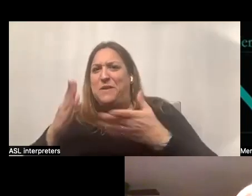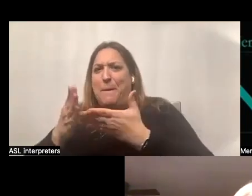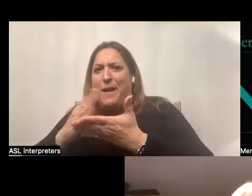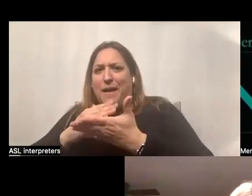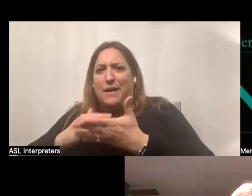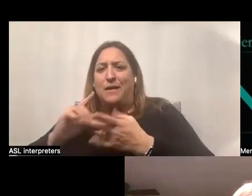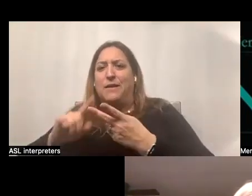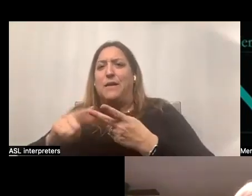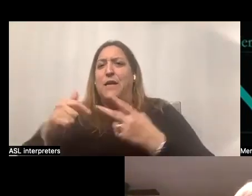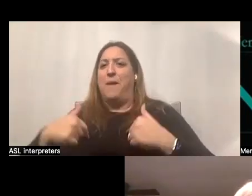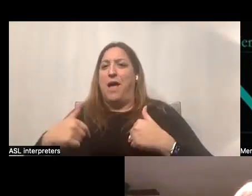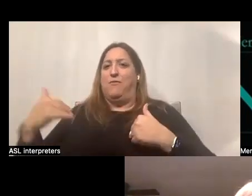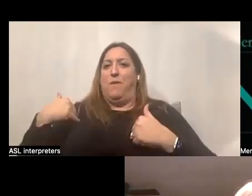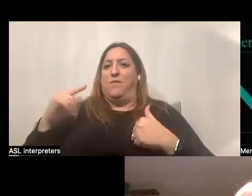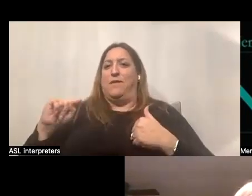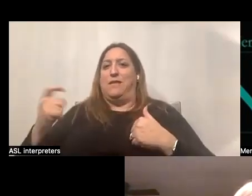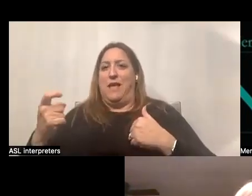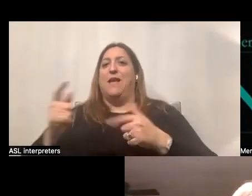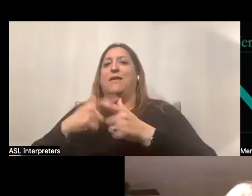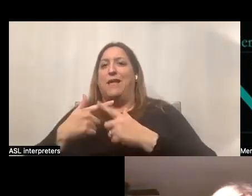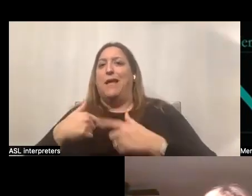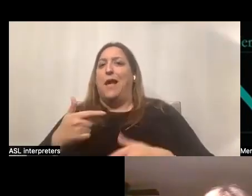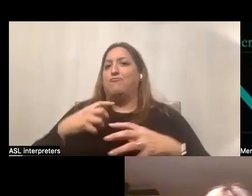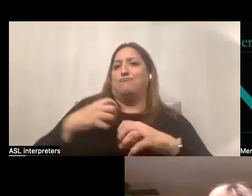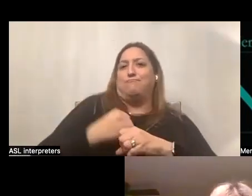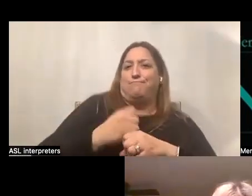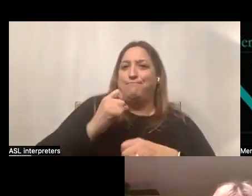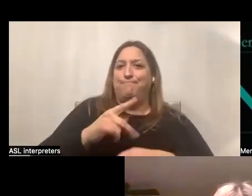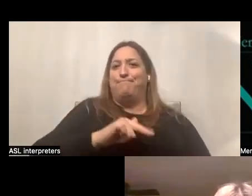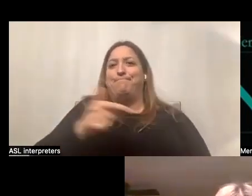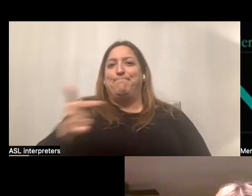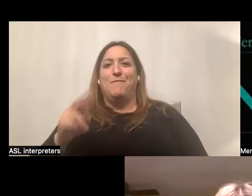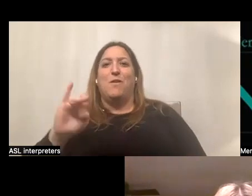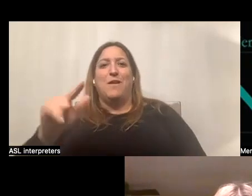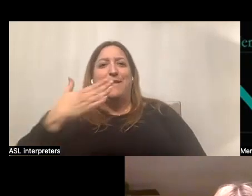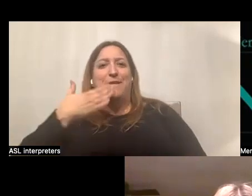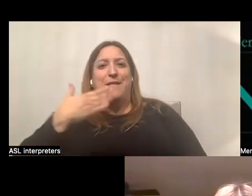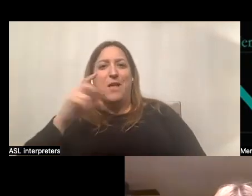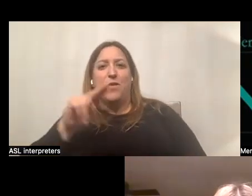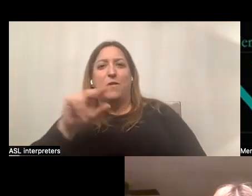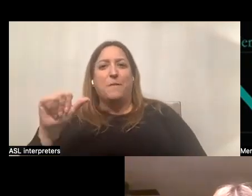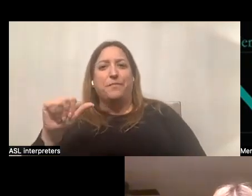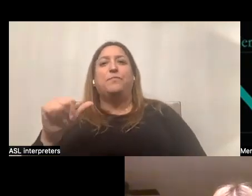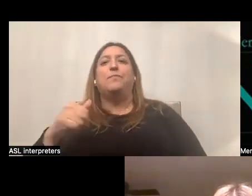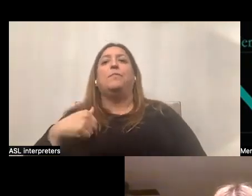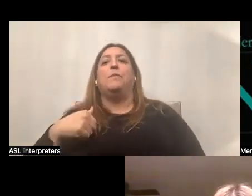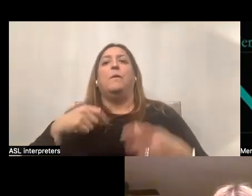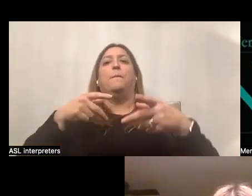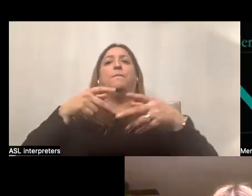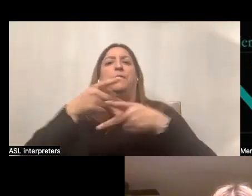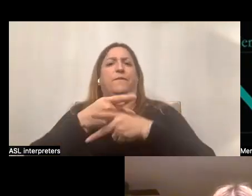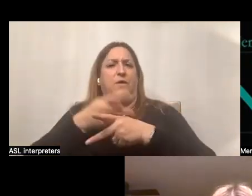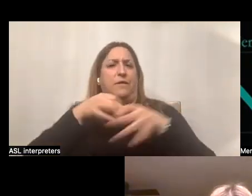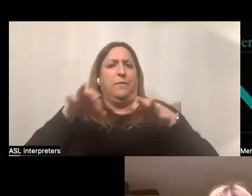am I responsible for taxes? And then I'll just like wrap it up. All right. Thank you, Donna. So I'm going to handle what determines the budget.